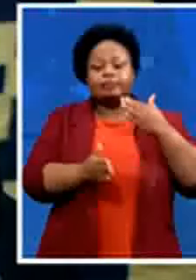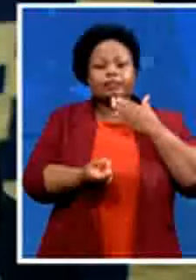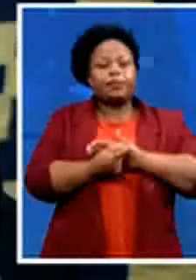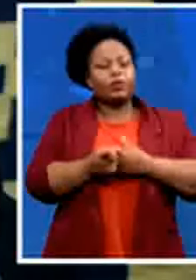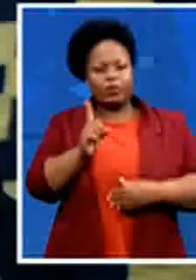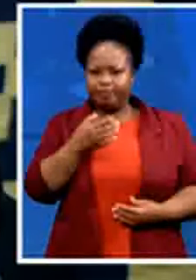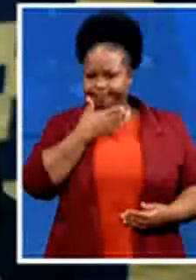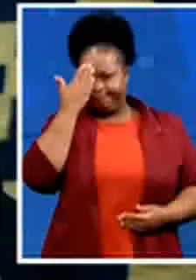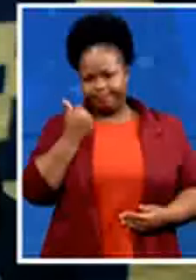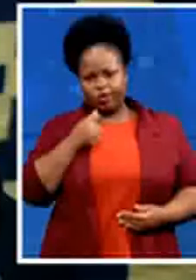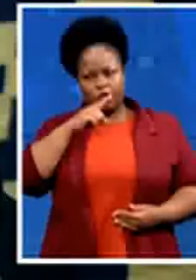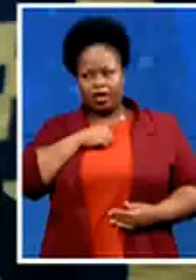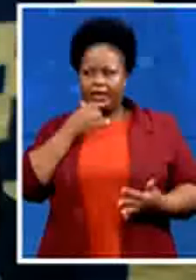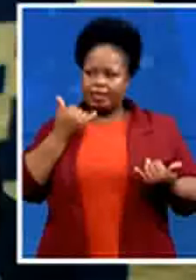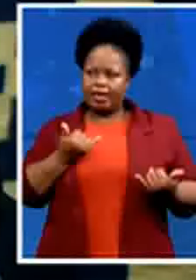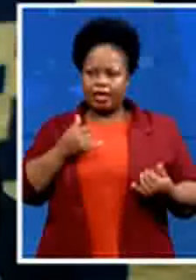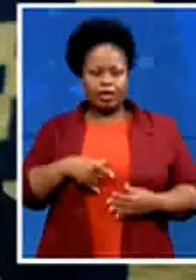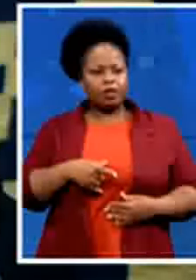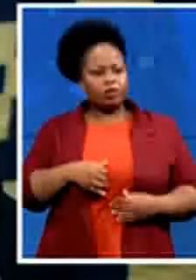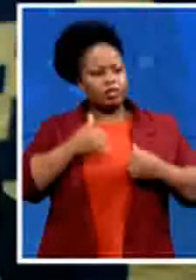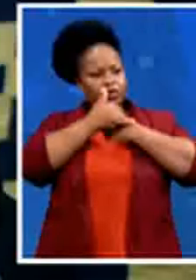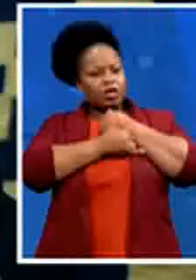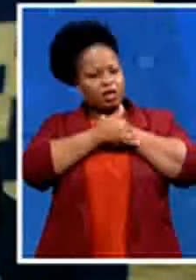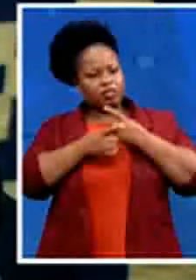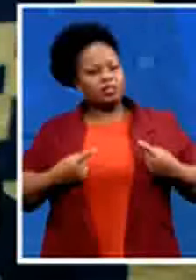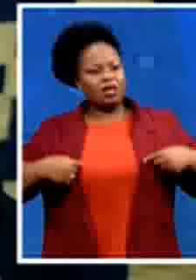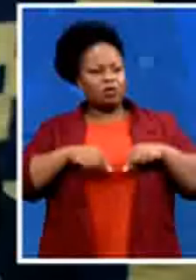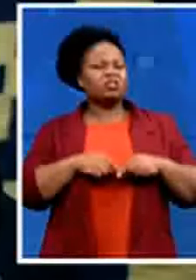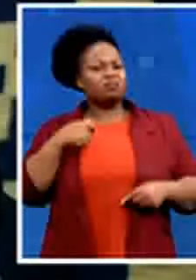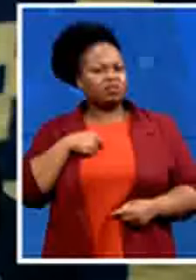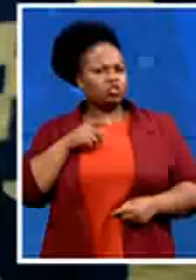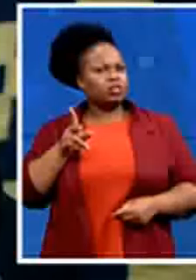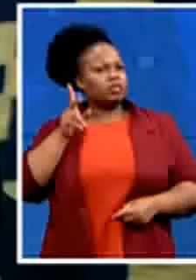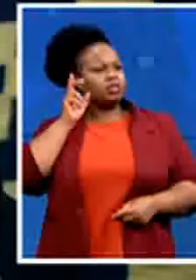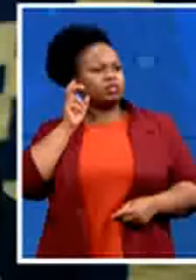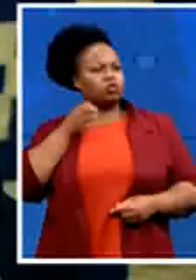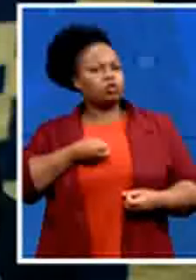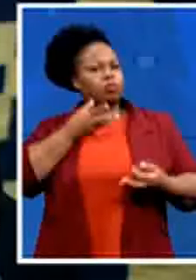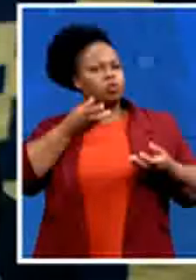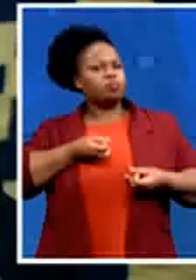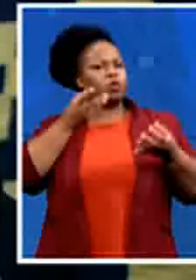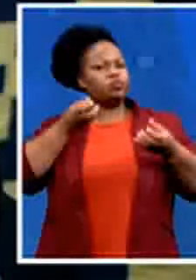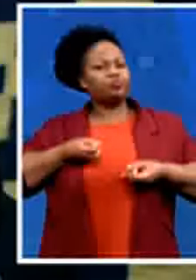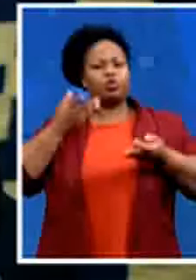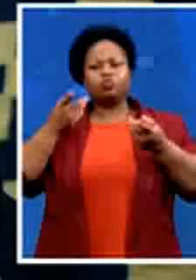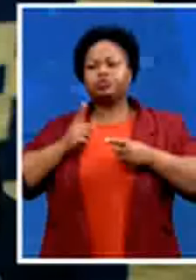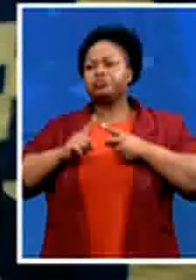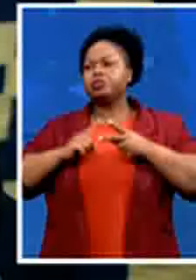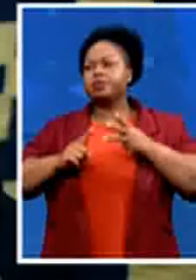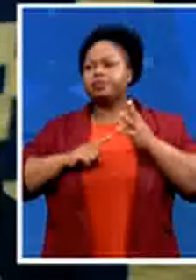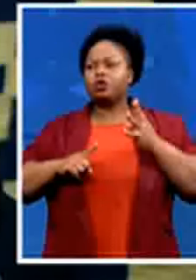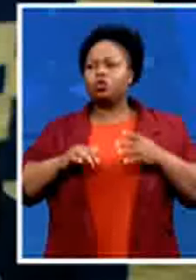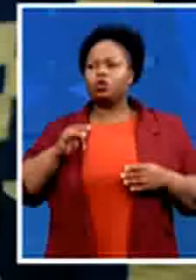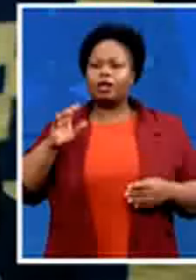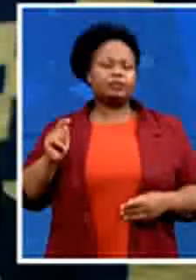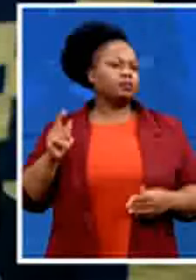in our country i just listen to all the polls that they've done in august and people think anything